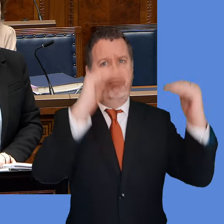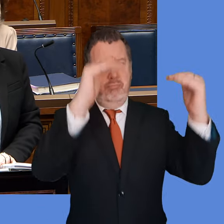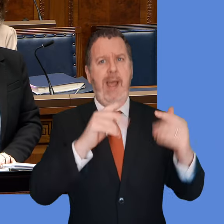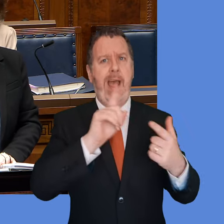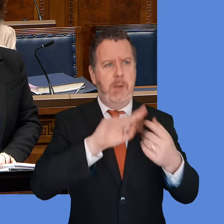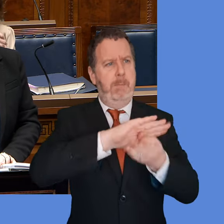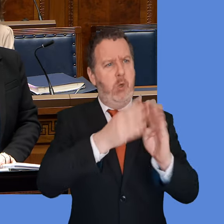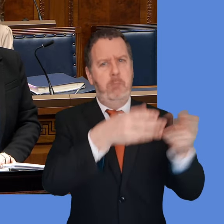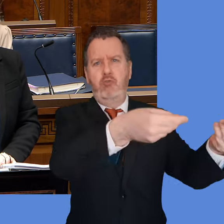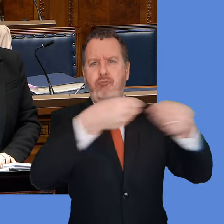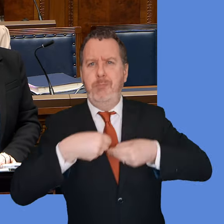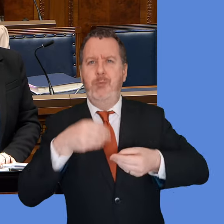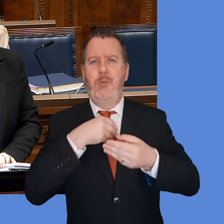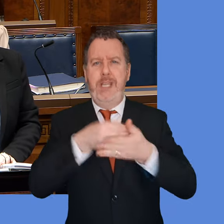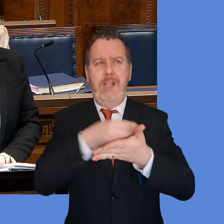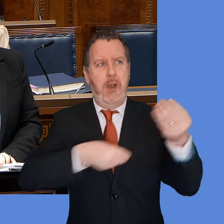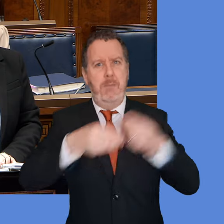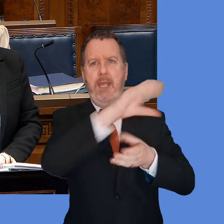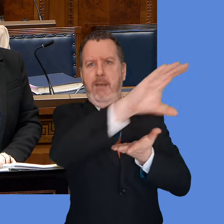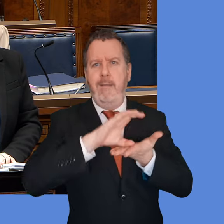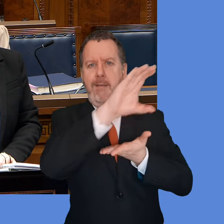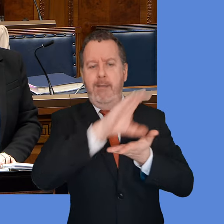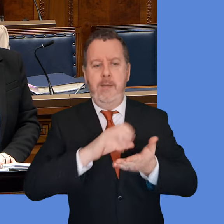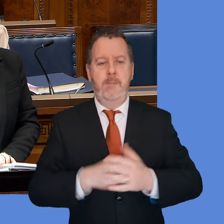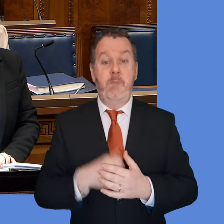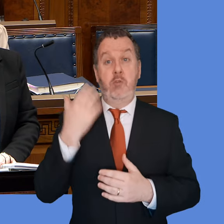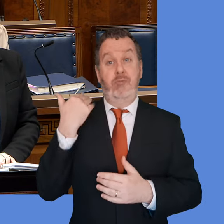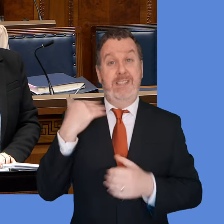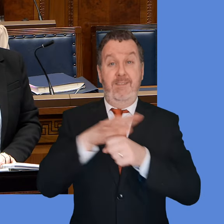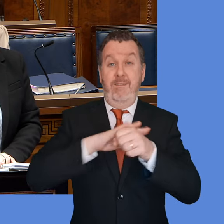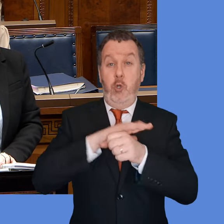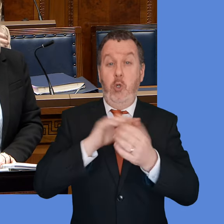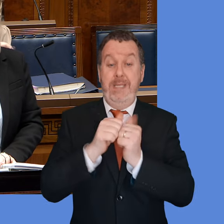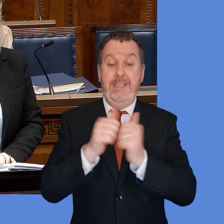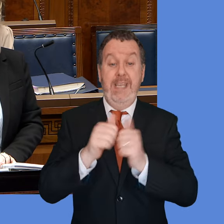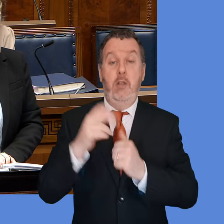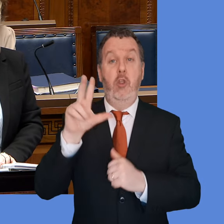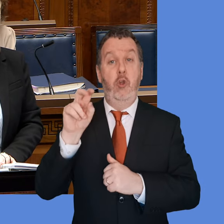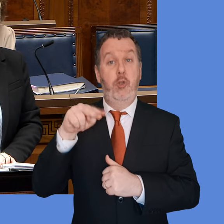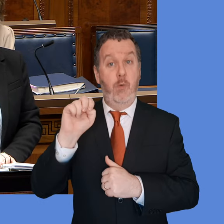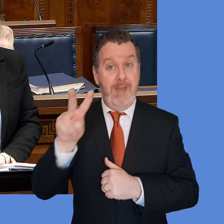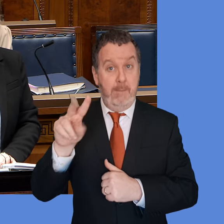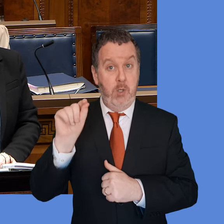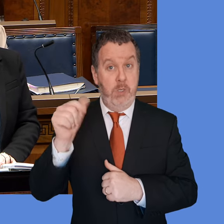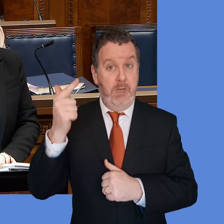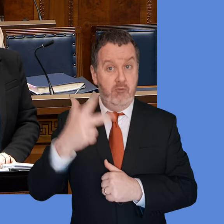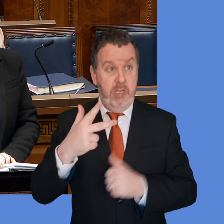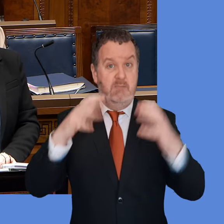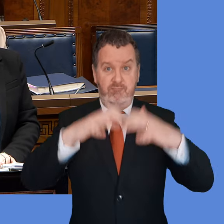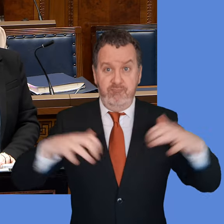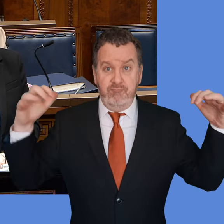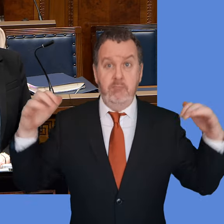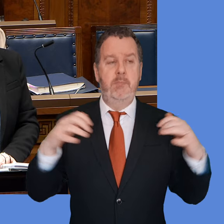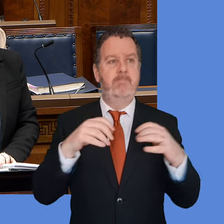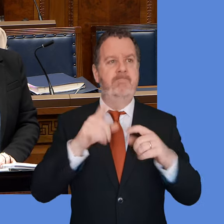contributor. The partnership hosted their most recent plenary meeting on the 30th of November 23. The plenary received updates on various